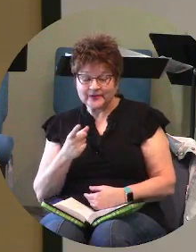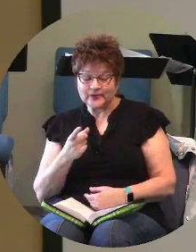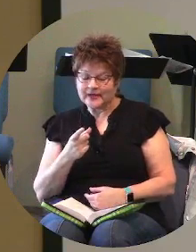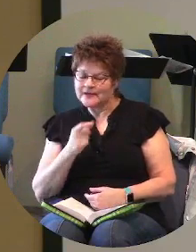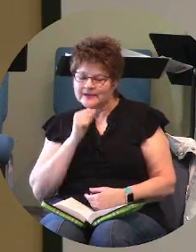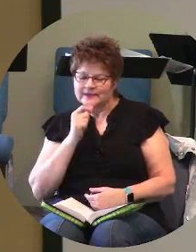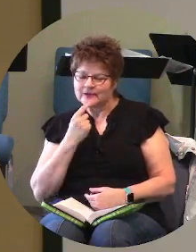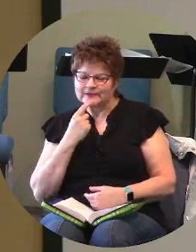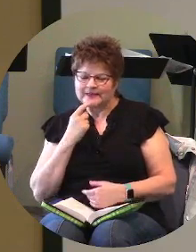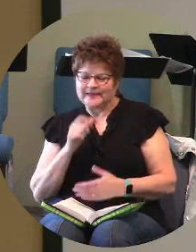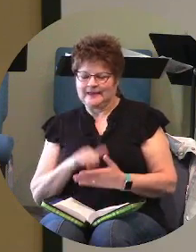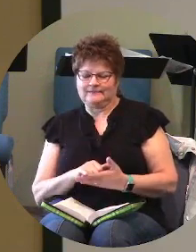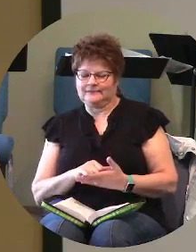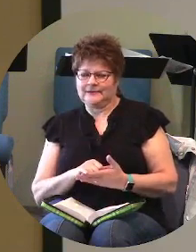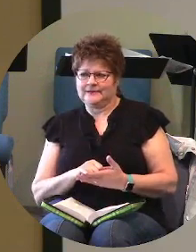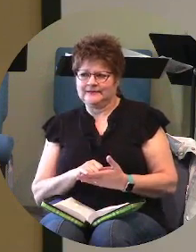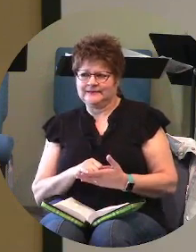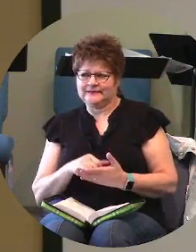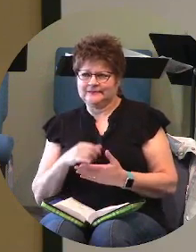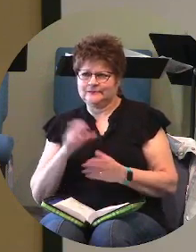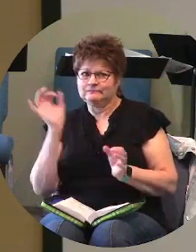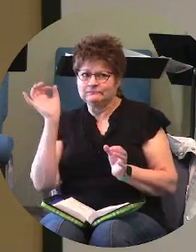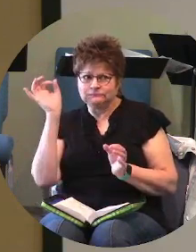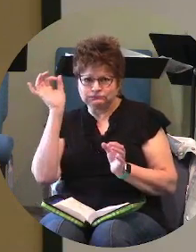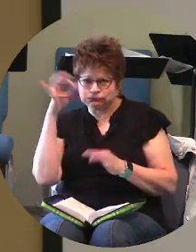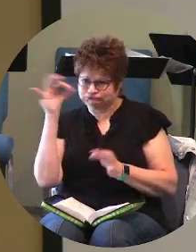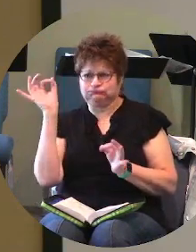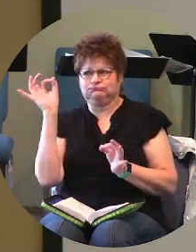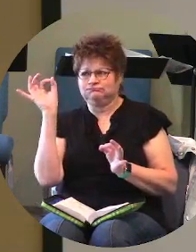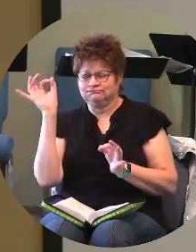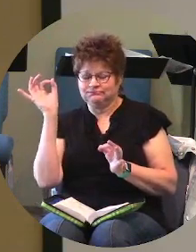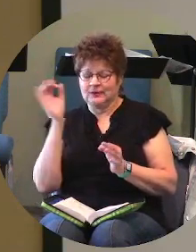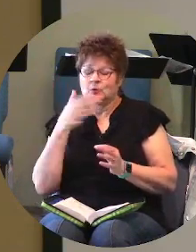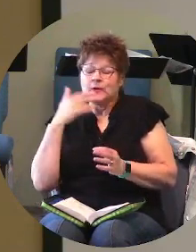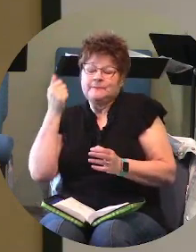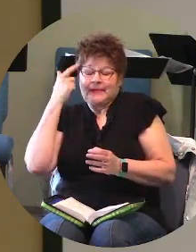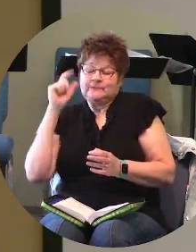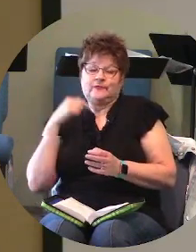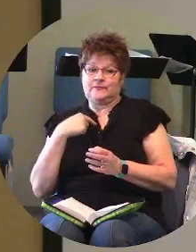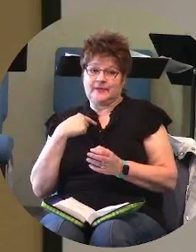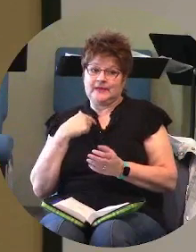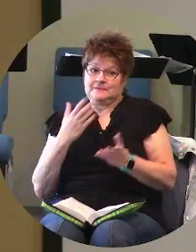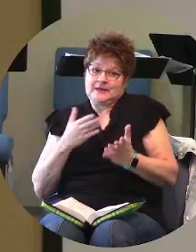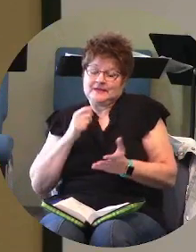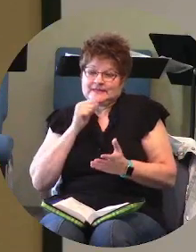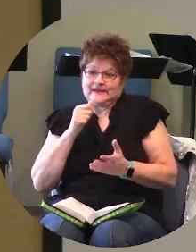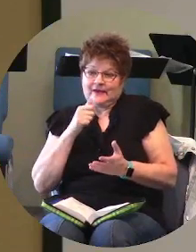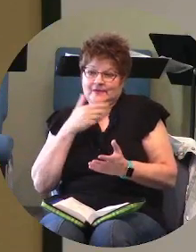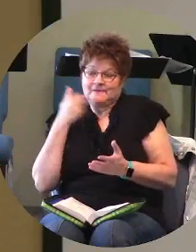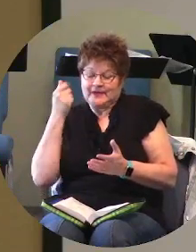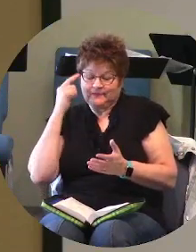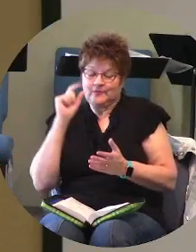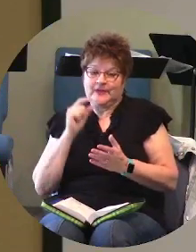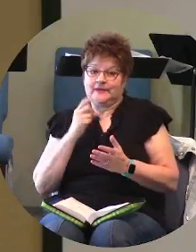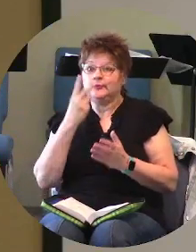don't say that anymore because we don't because what's best for me might not be best for me in two seconds